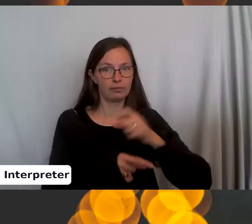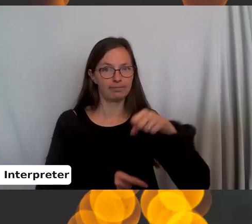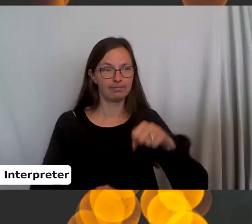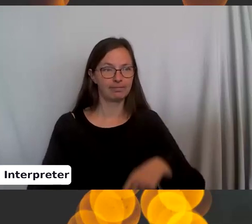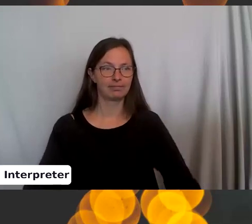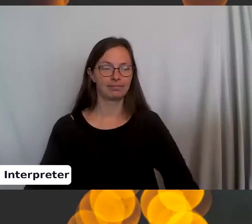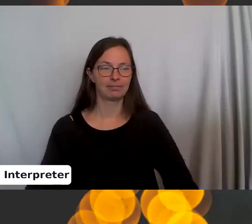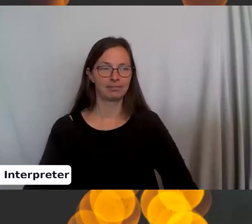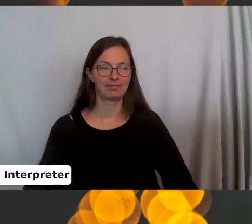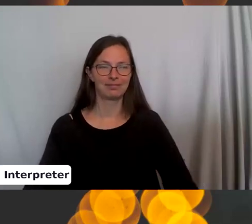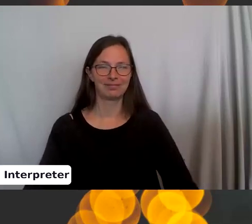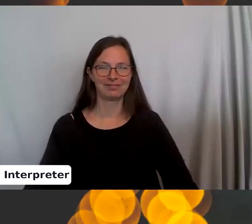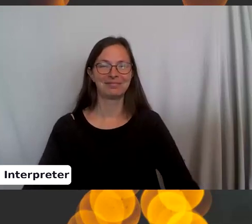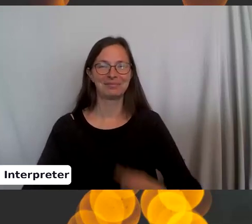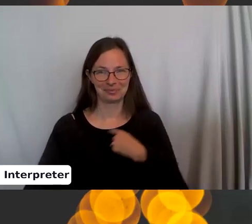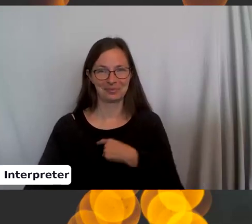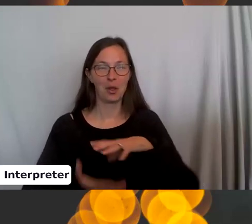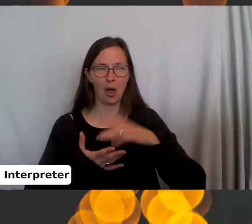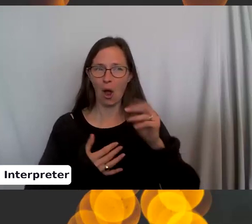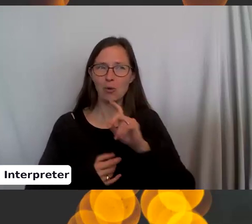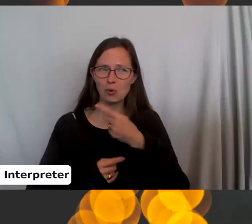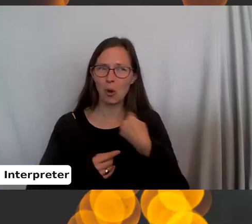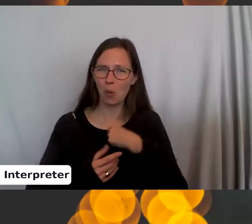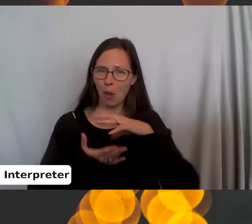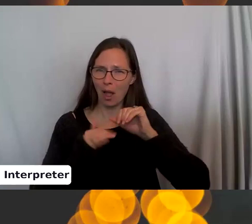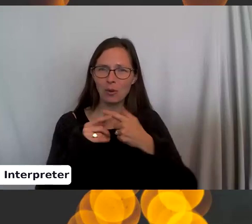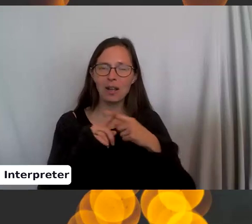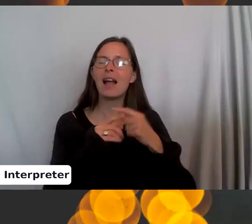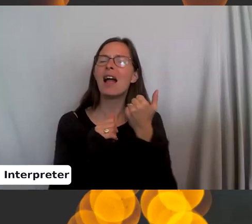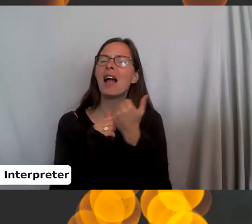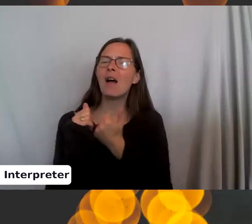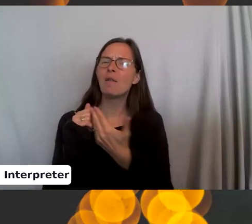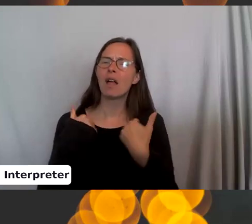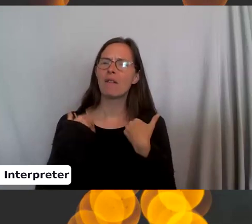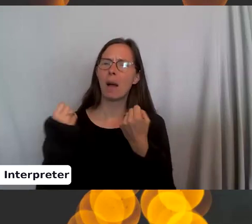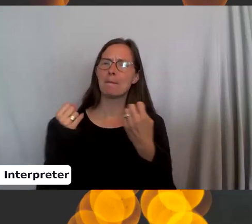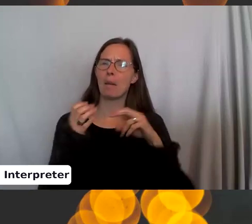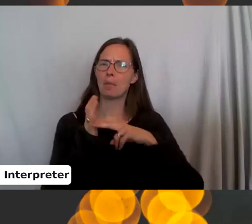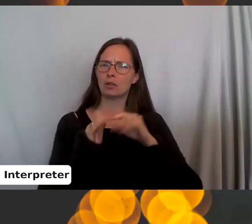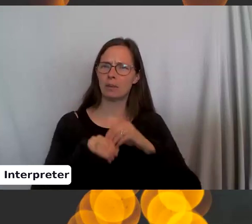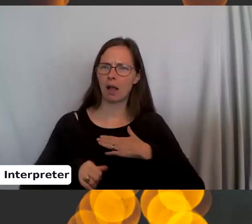Are you sure we're learning how to knit? Listen, everything is multi-purpose in my life.